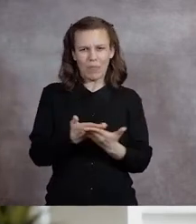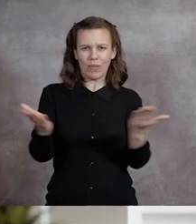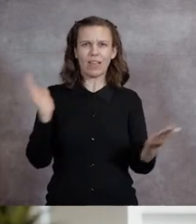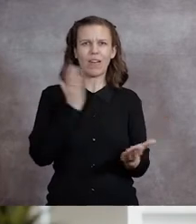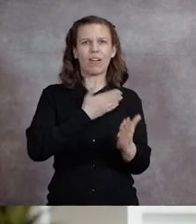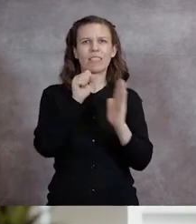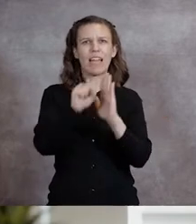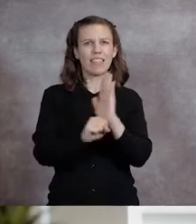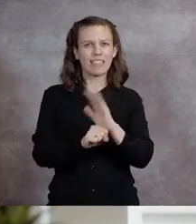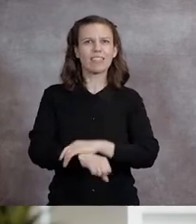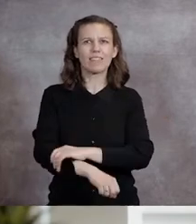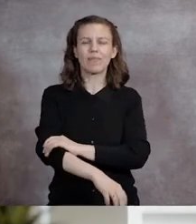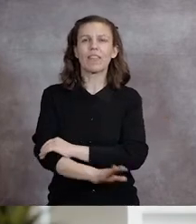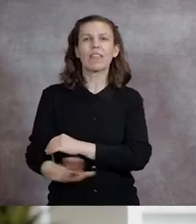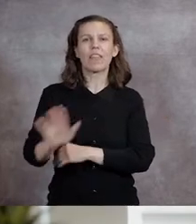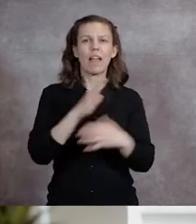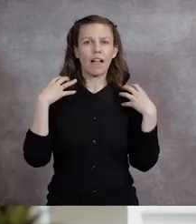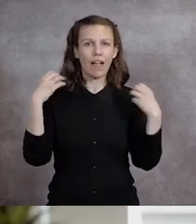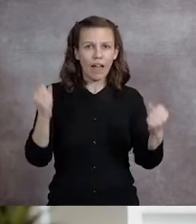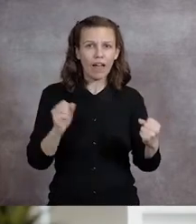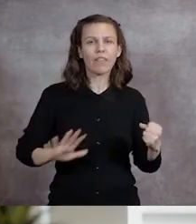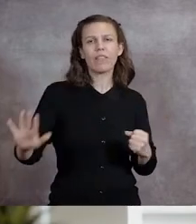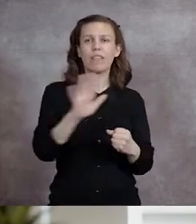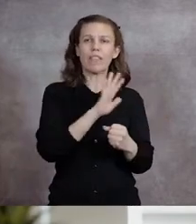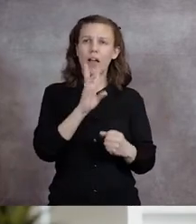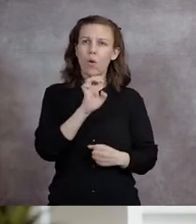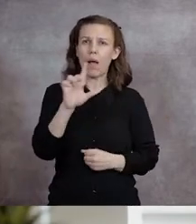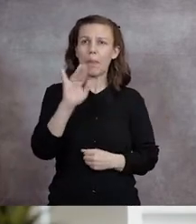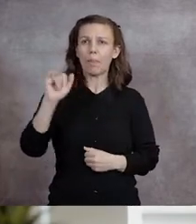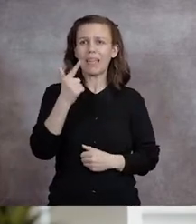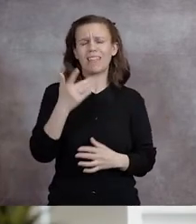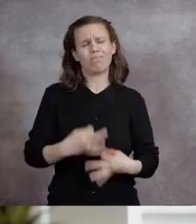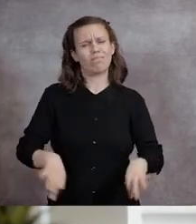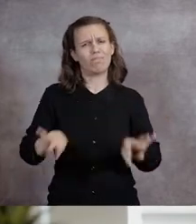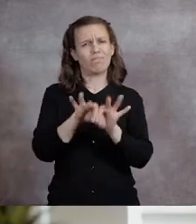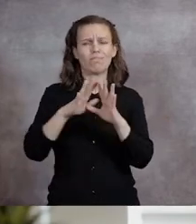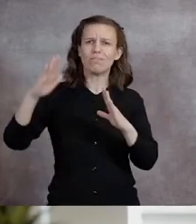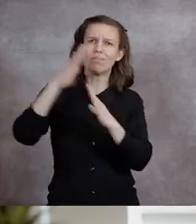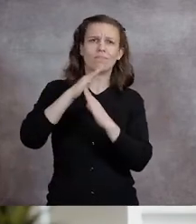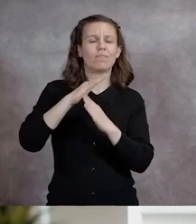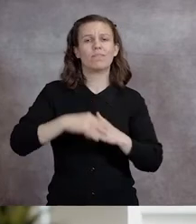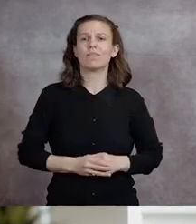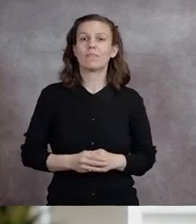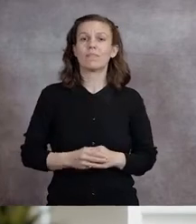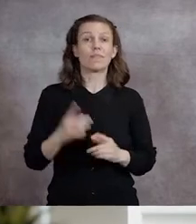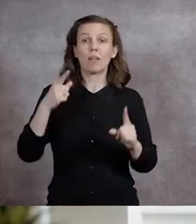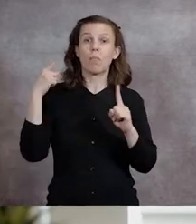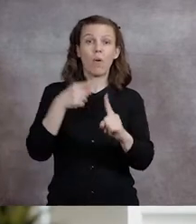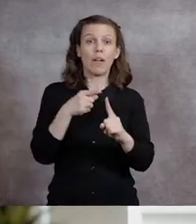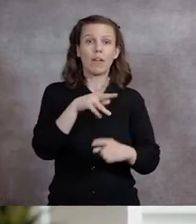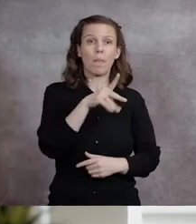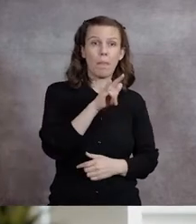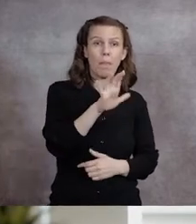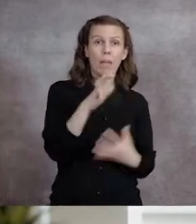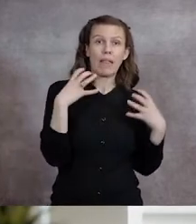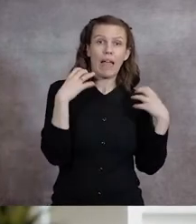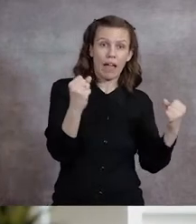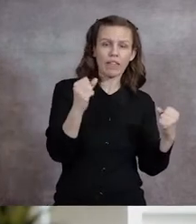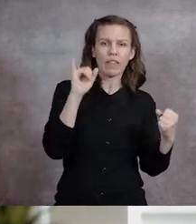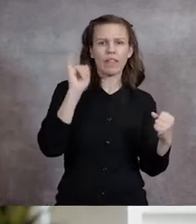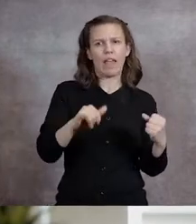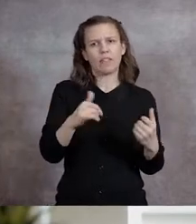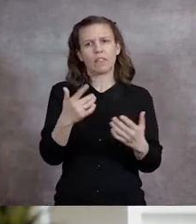citizens of our state. Their health and well-being is paramount. Simply put, public health